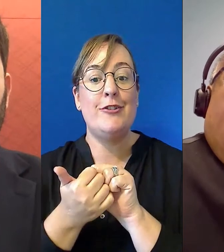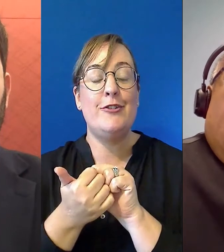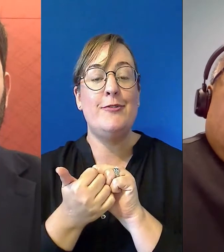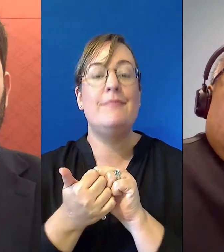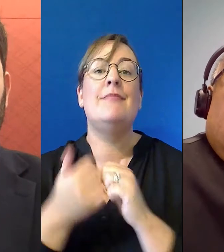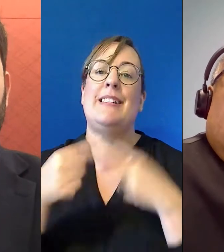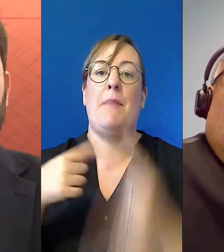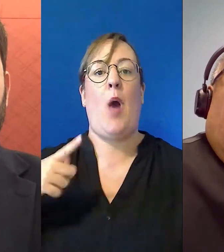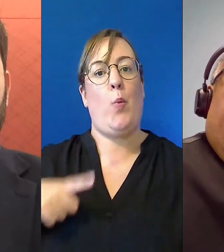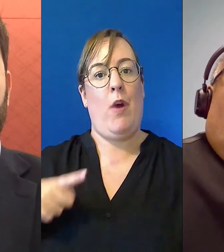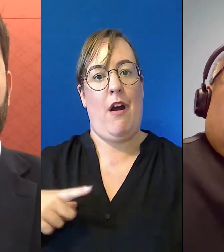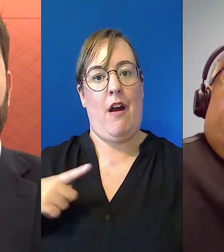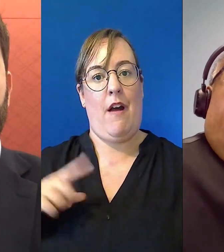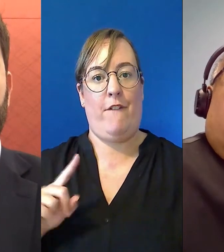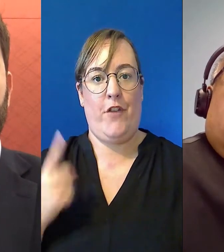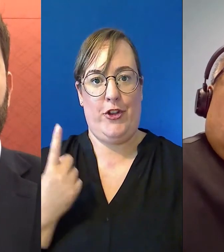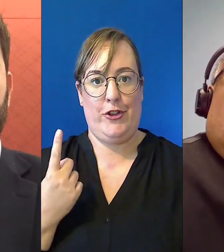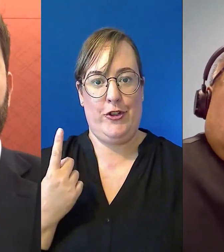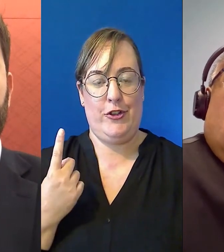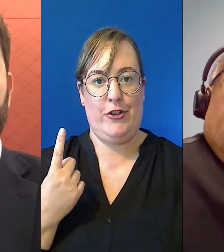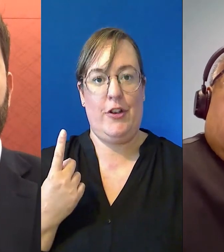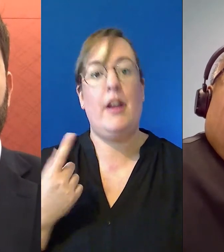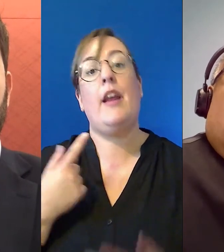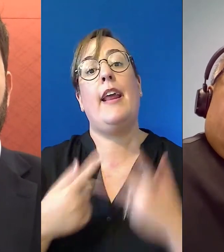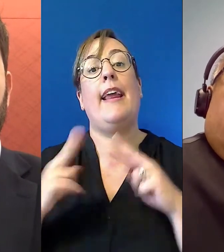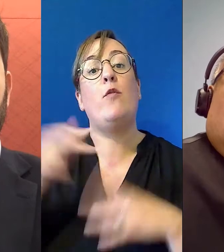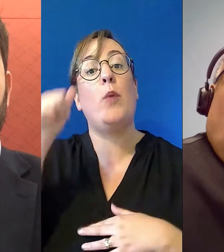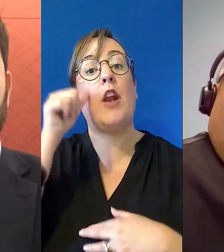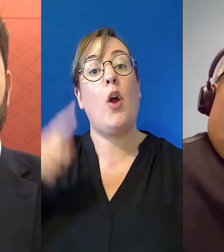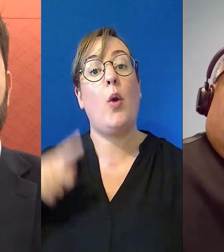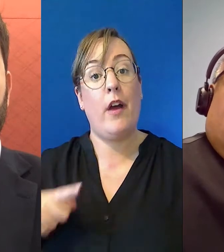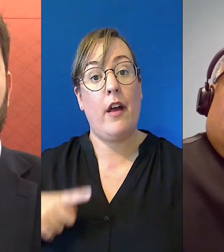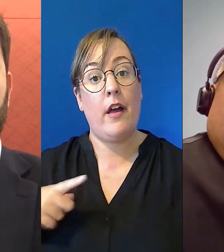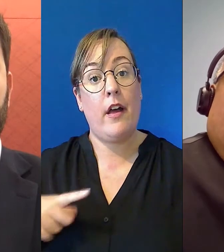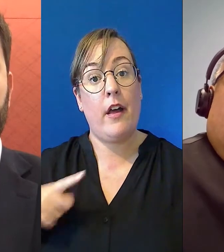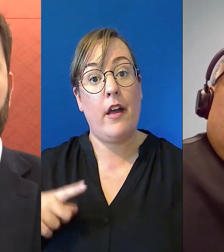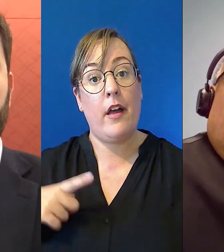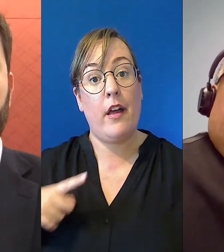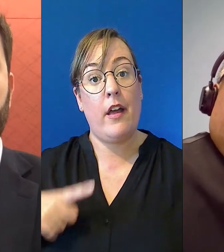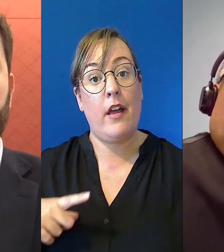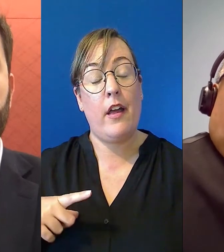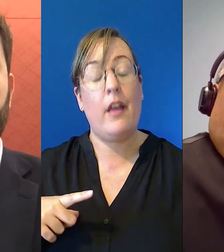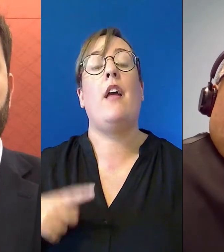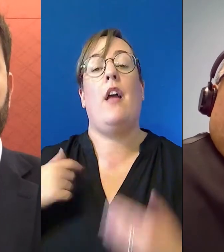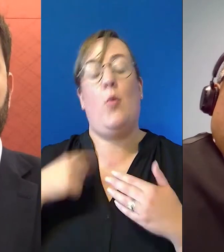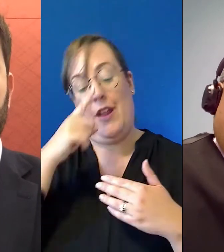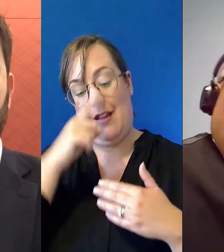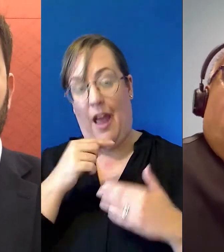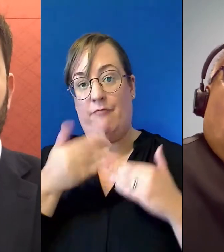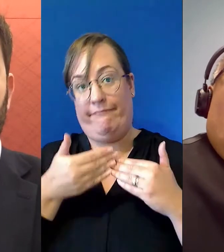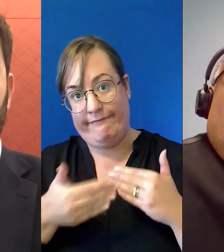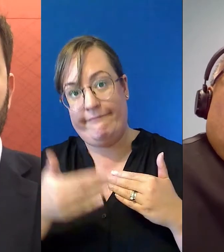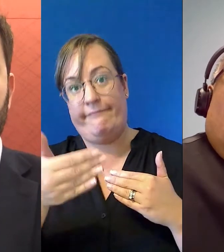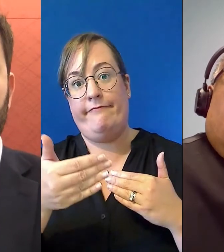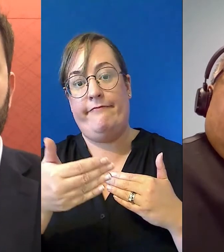the why. And once we've focused on and established what those why reasons are, and they tend to be in the more